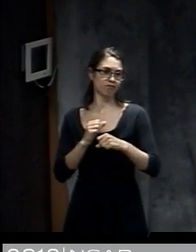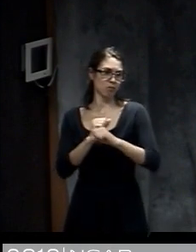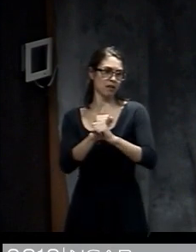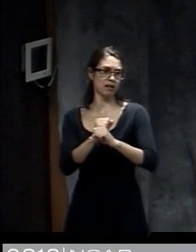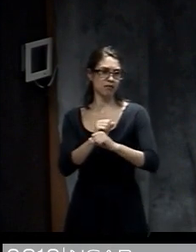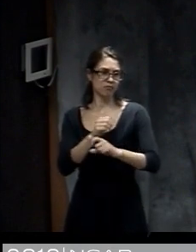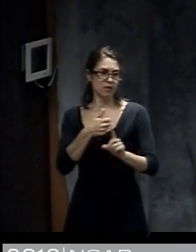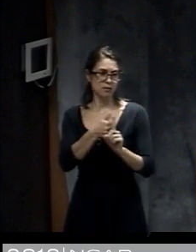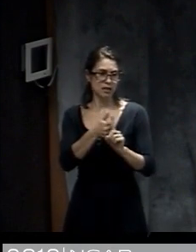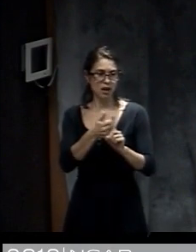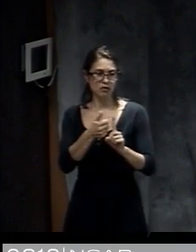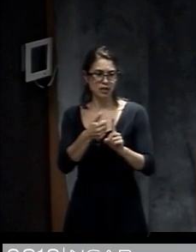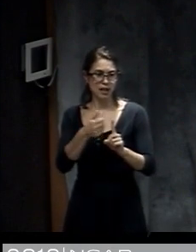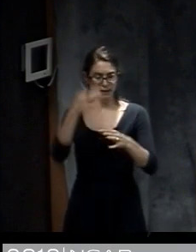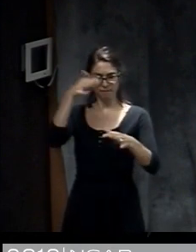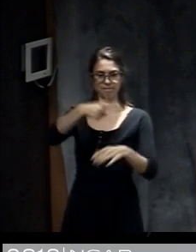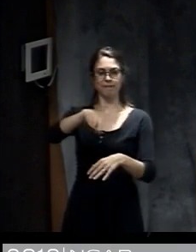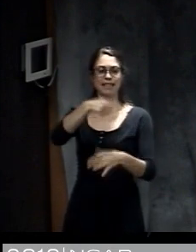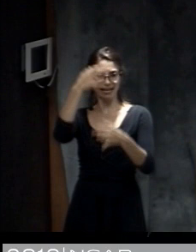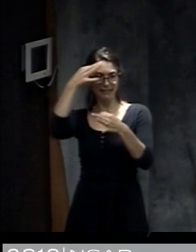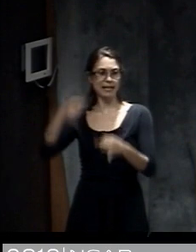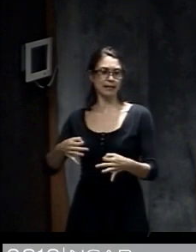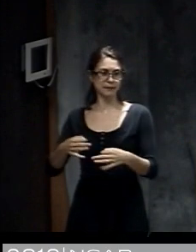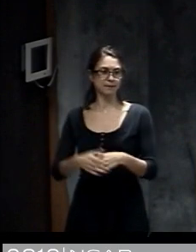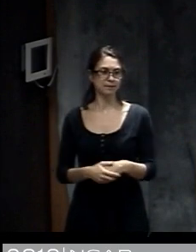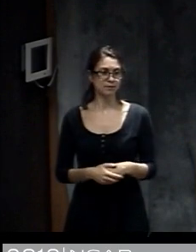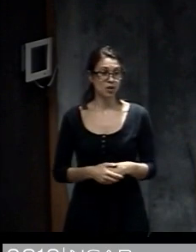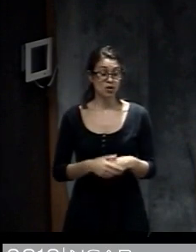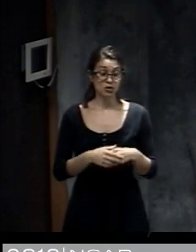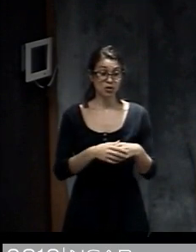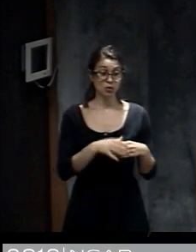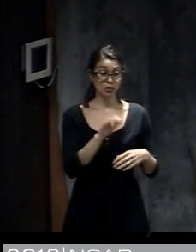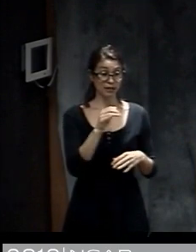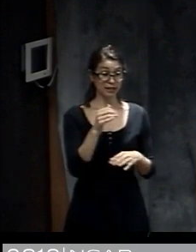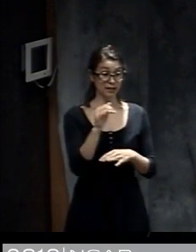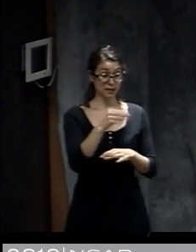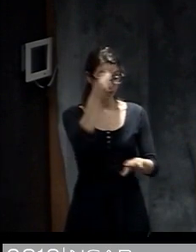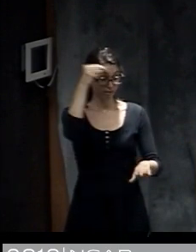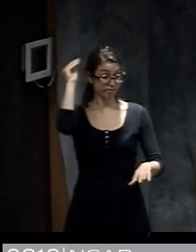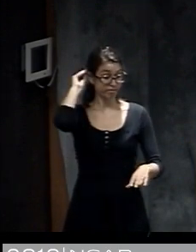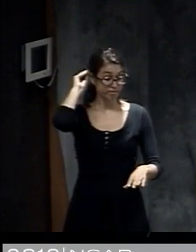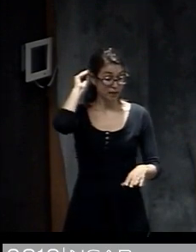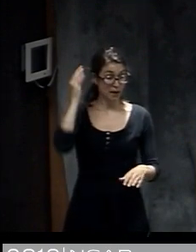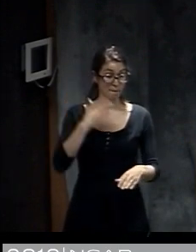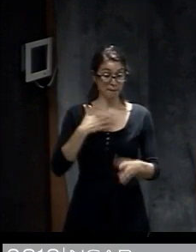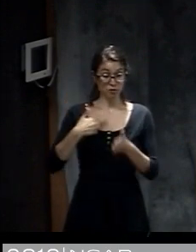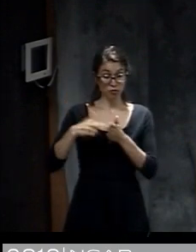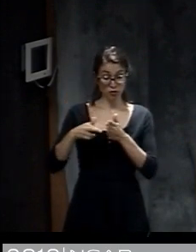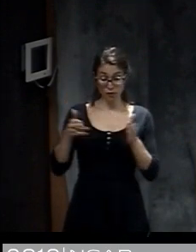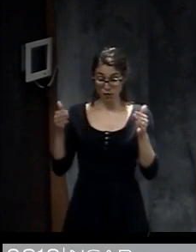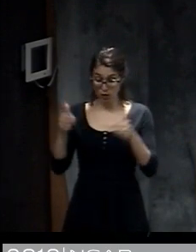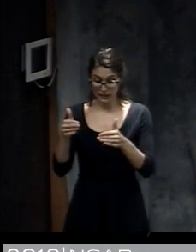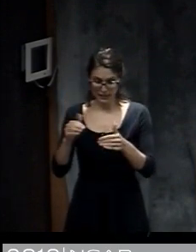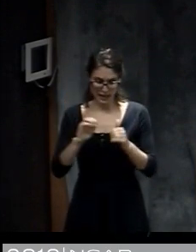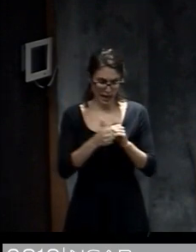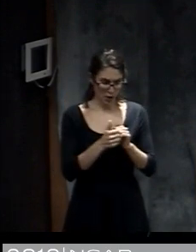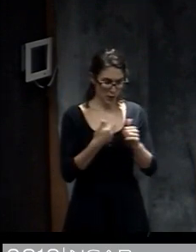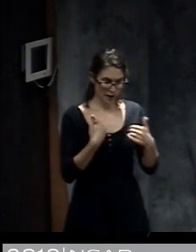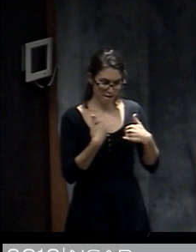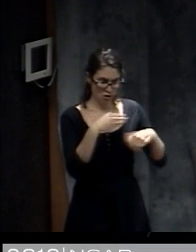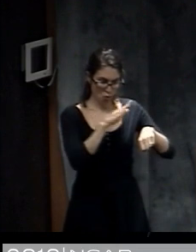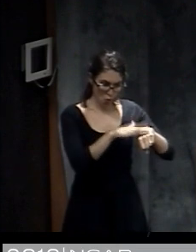with that in mind, a lot of the research that I do focuses on this piece, the communication, how can we take the hurricane forecasts and warnings